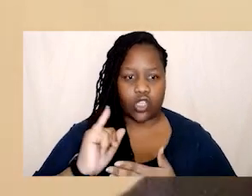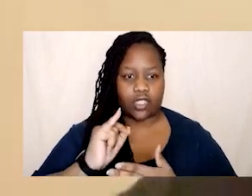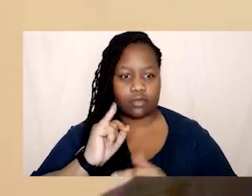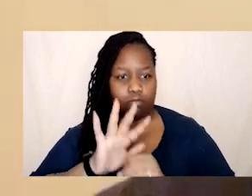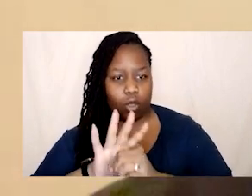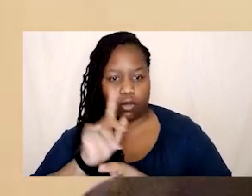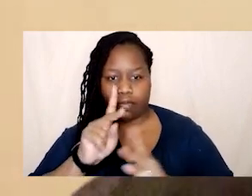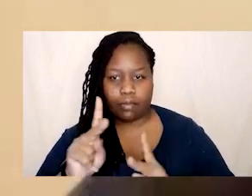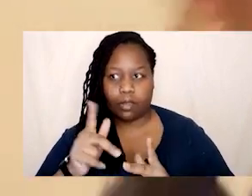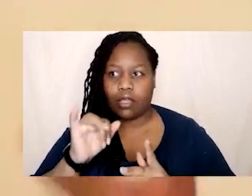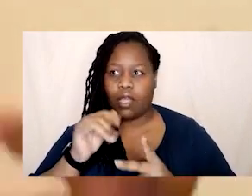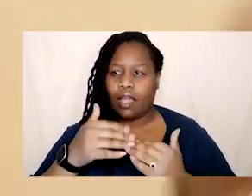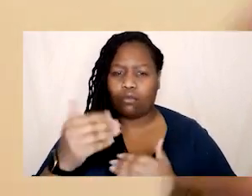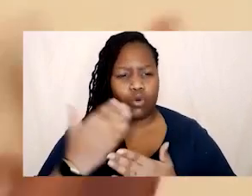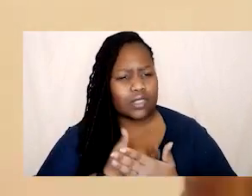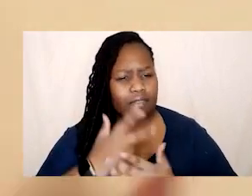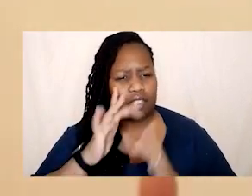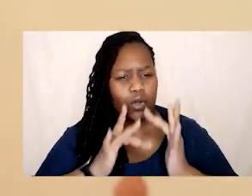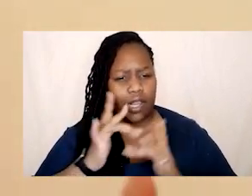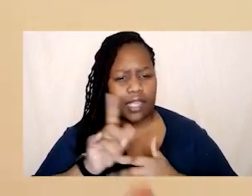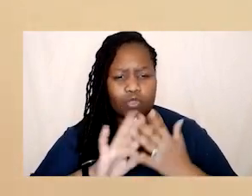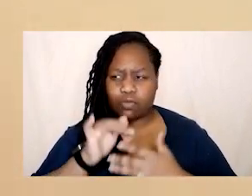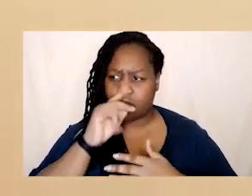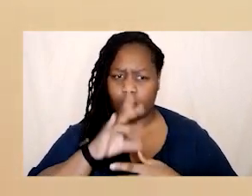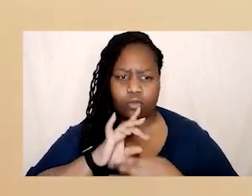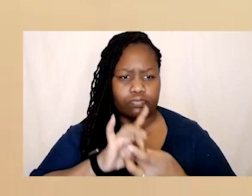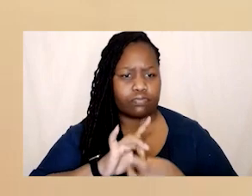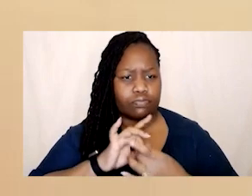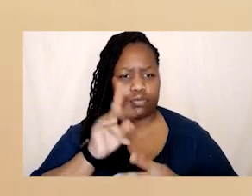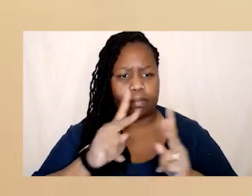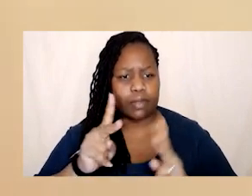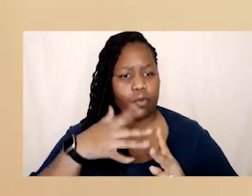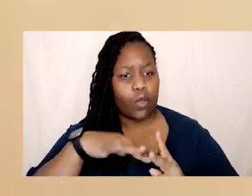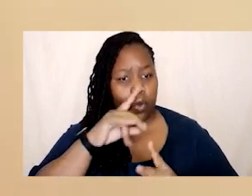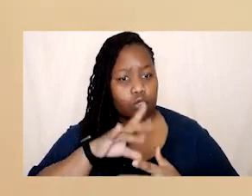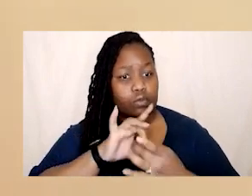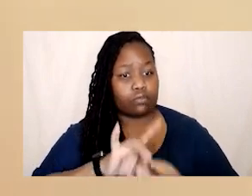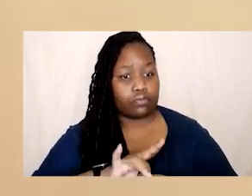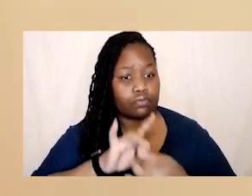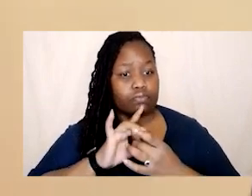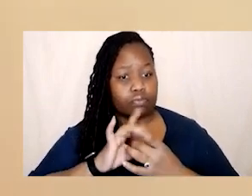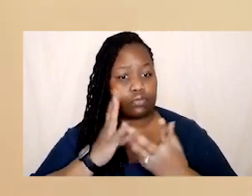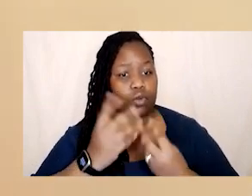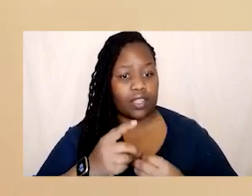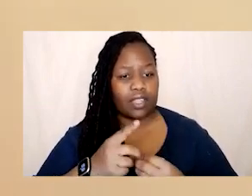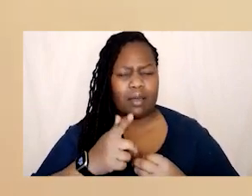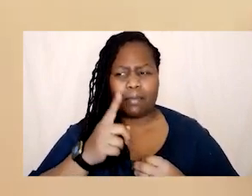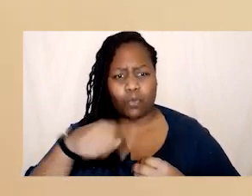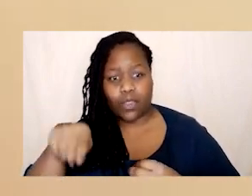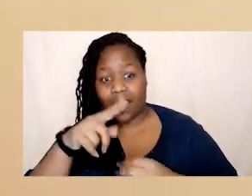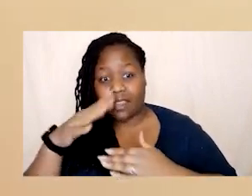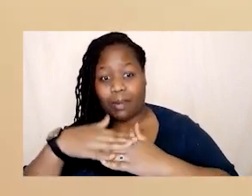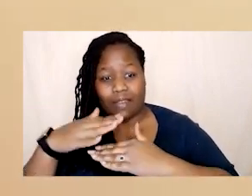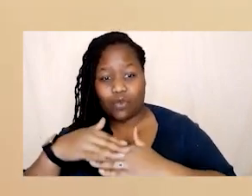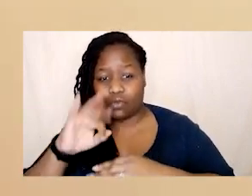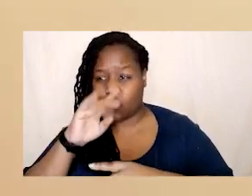and and that allowed us to engage the way we wanted to engage on other platforms you just have to like roll with the punches and that's it you don't know